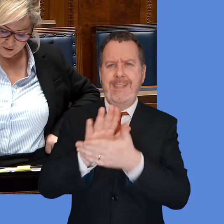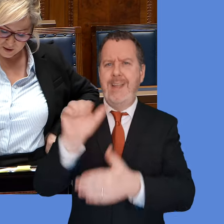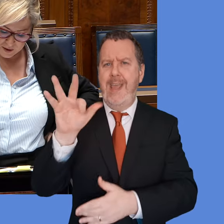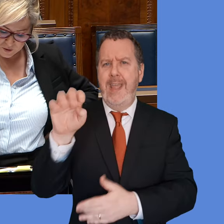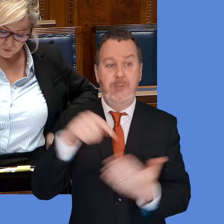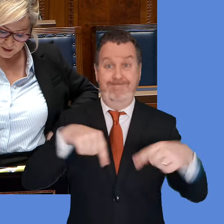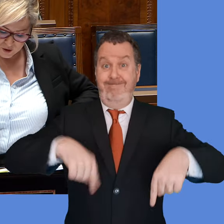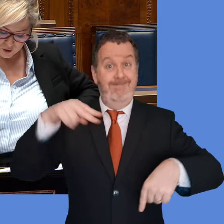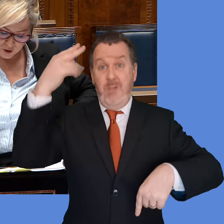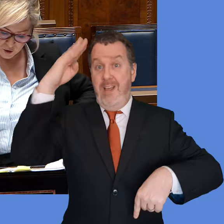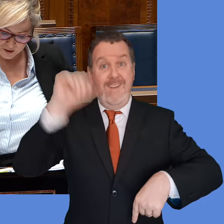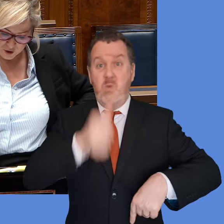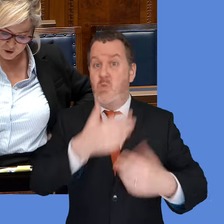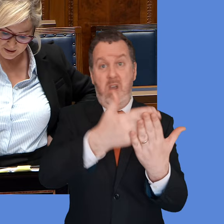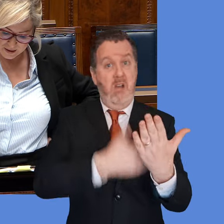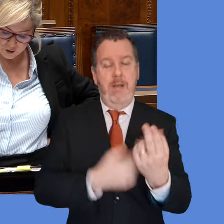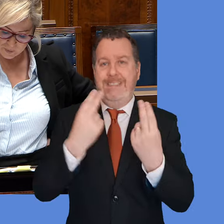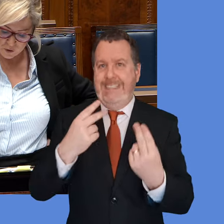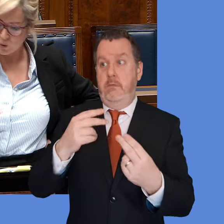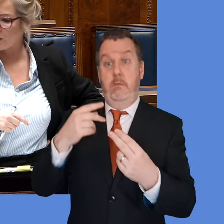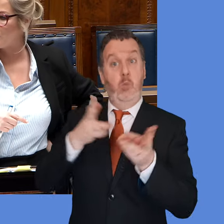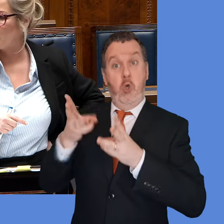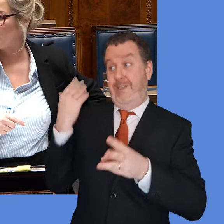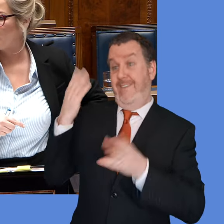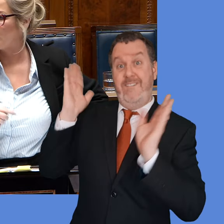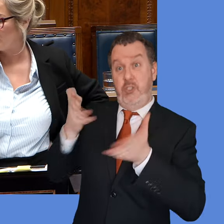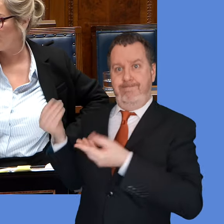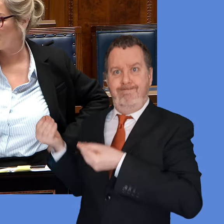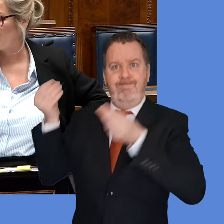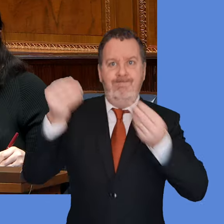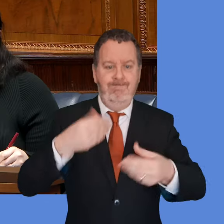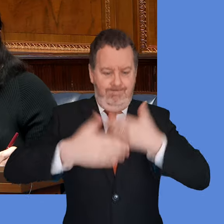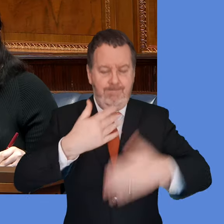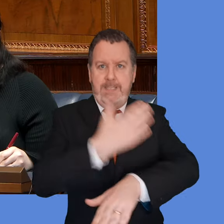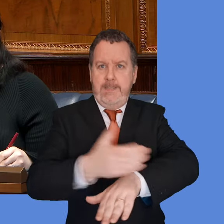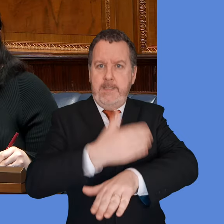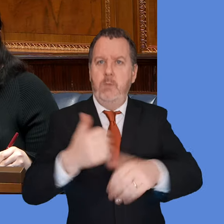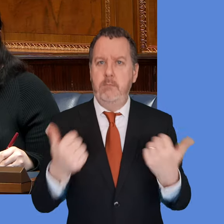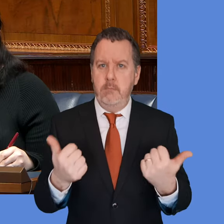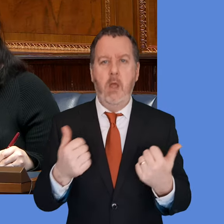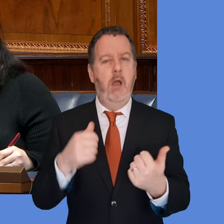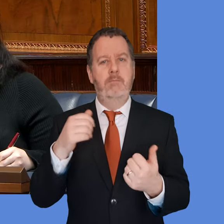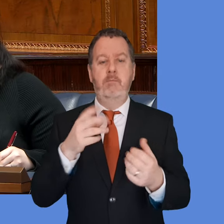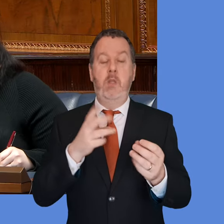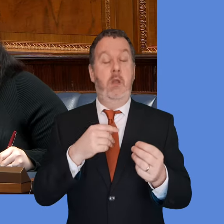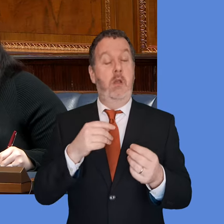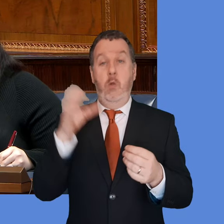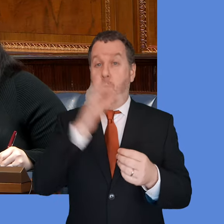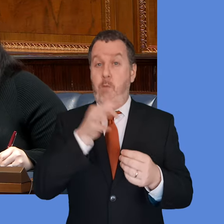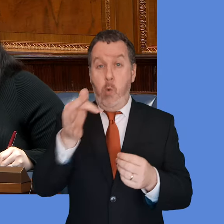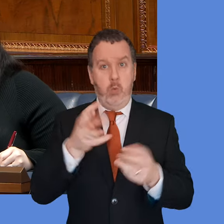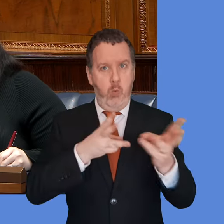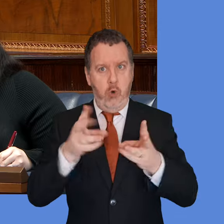I think that we need to look at this urgently and to build on the work that's gone before, and actually now bring it forward in this mandate, so I look forward to